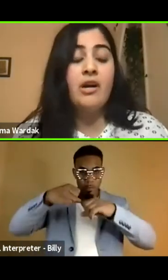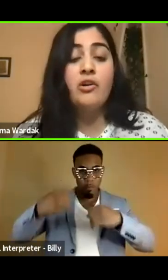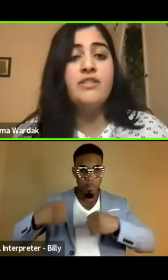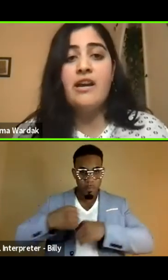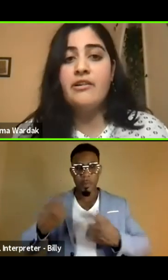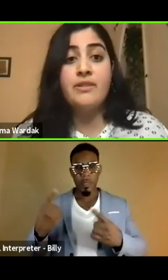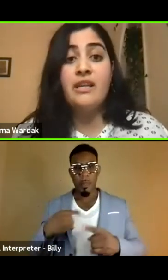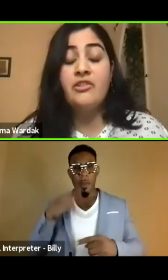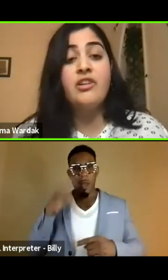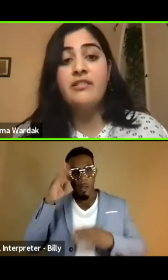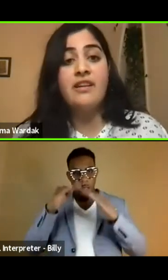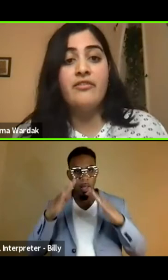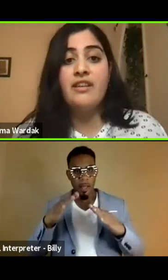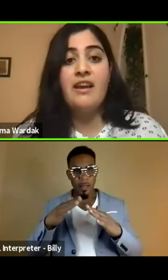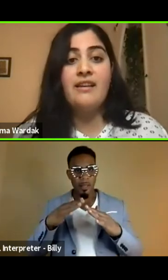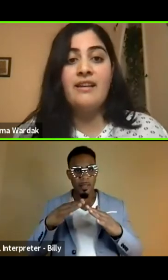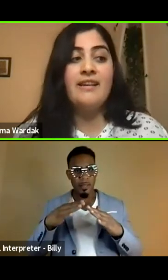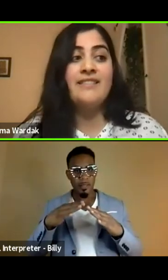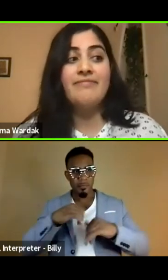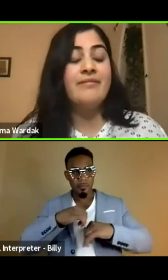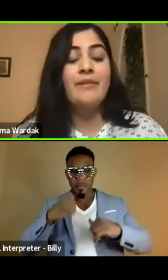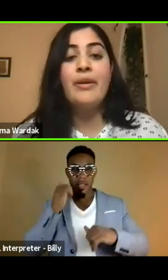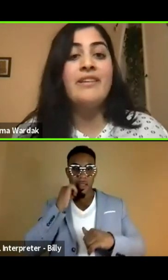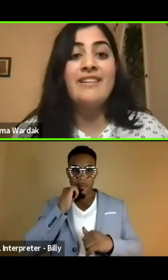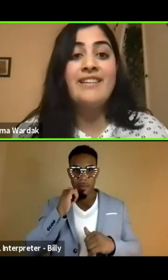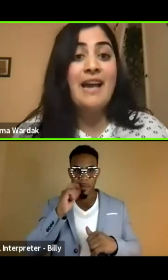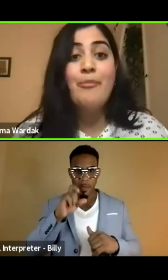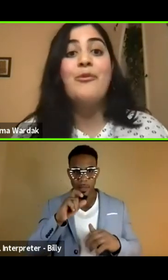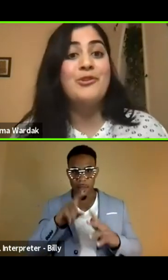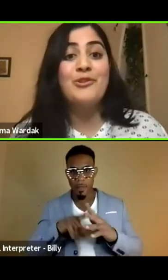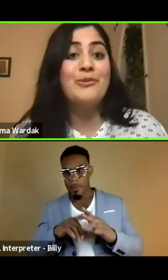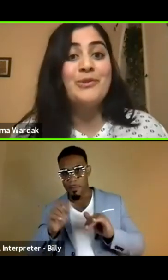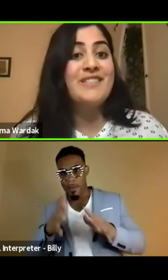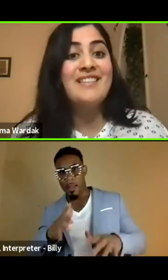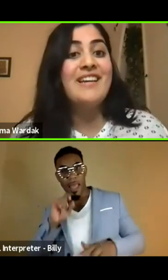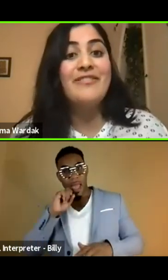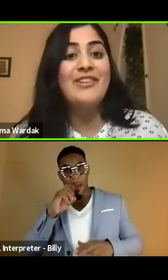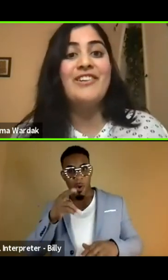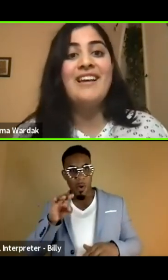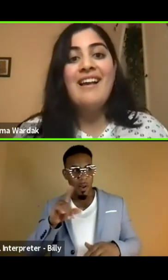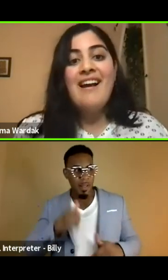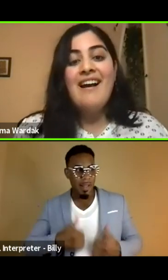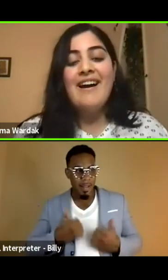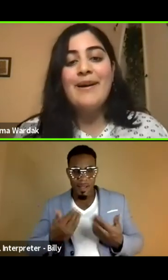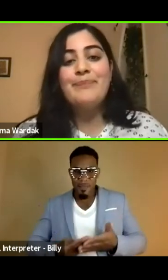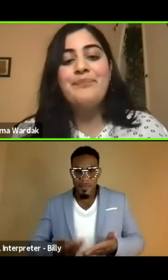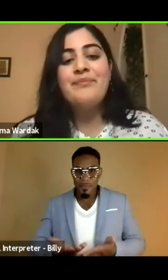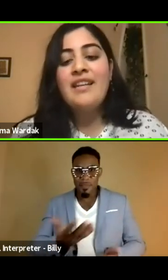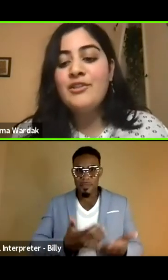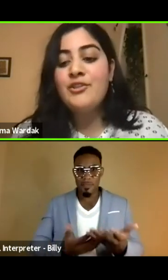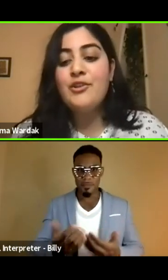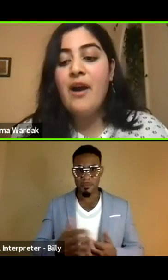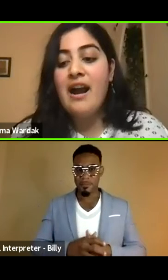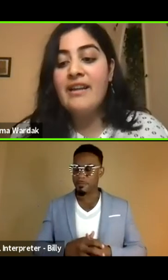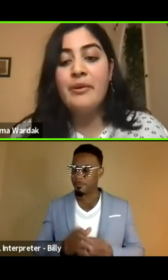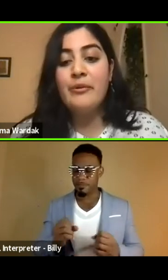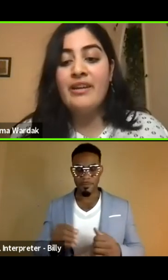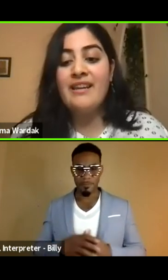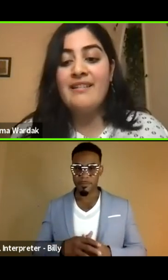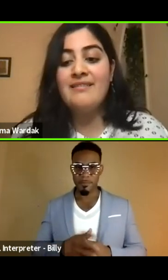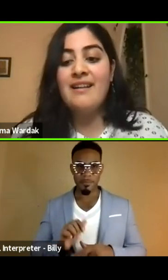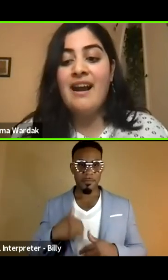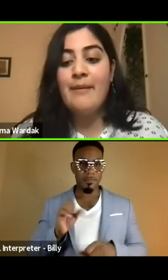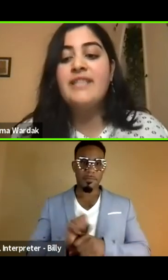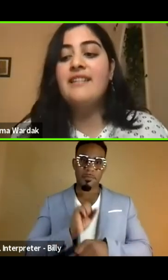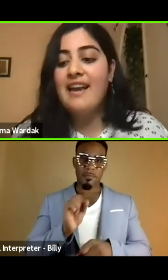my uncle's house was getting shelled every day and he had to abandon his apple orchard, which was his livelihood. Um, so I had been